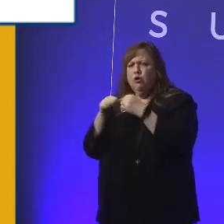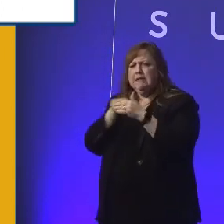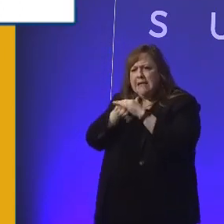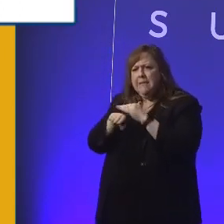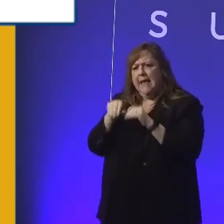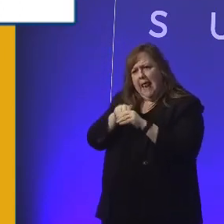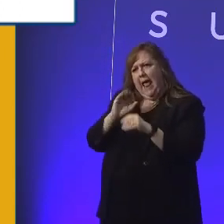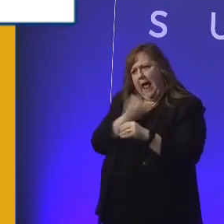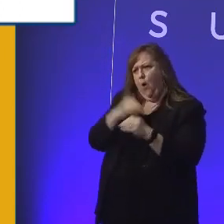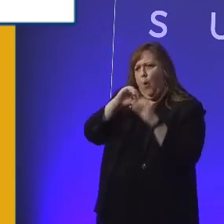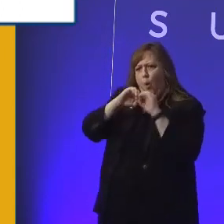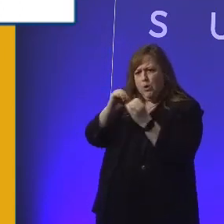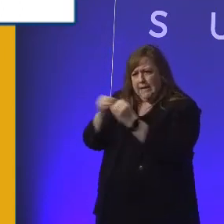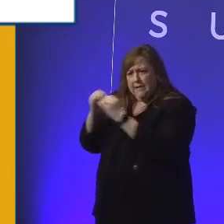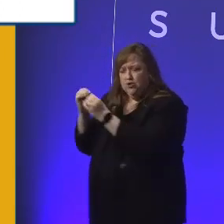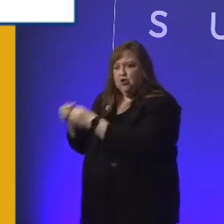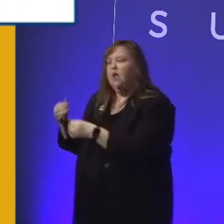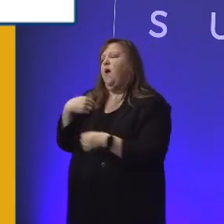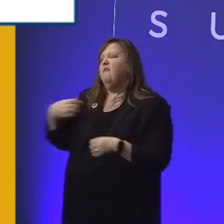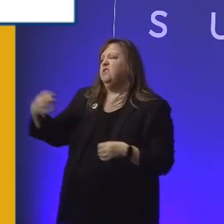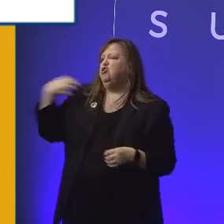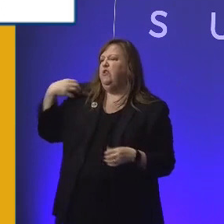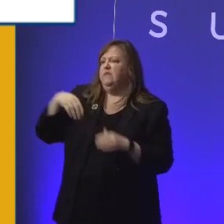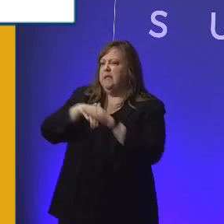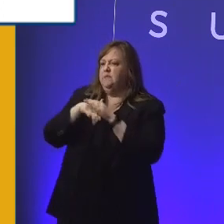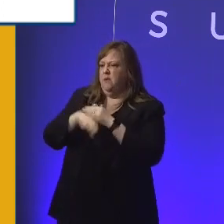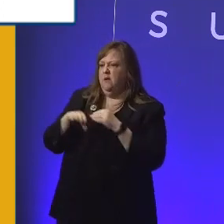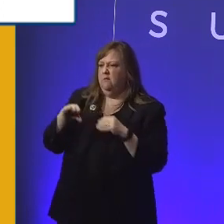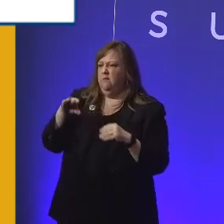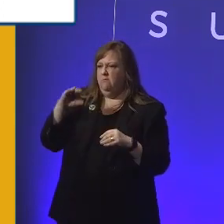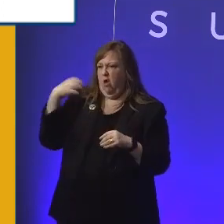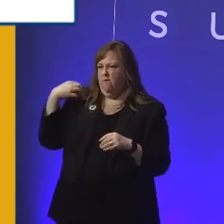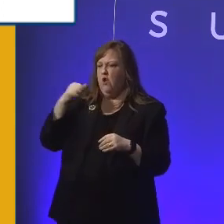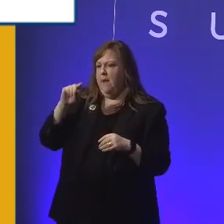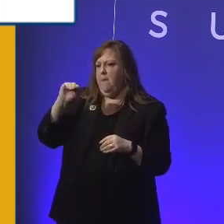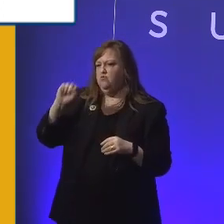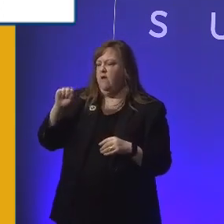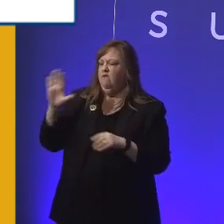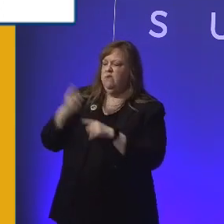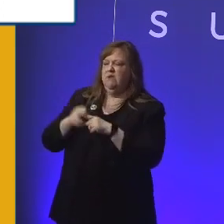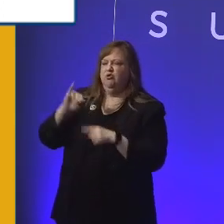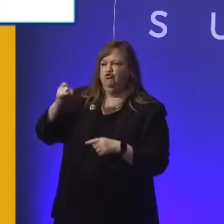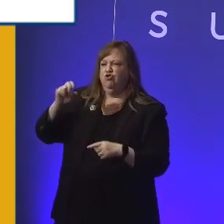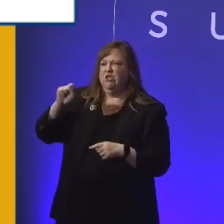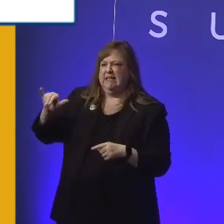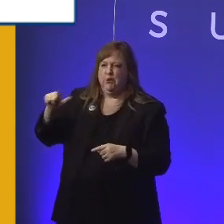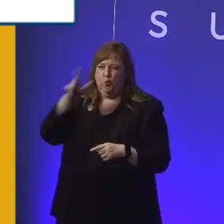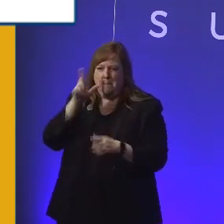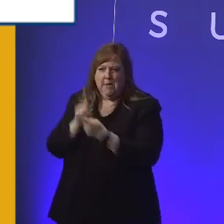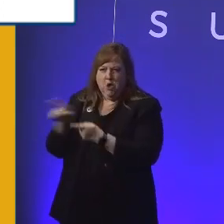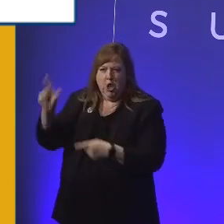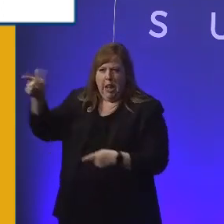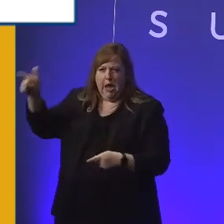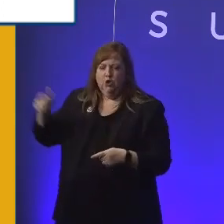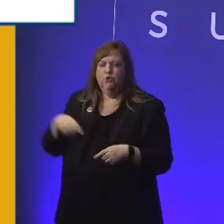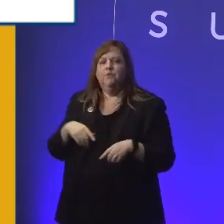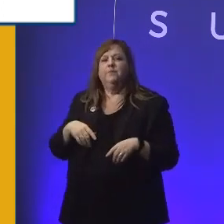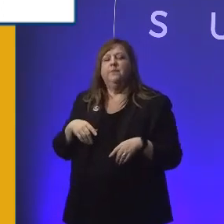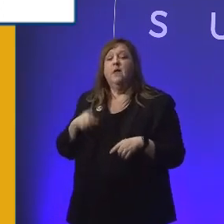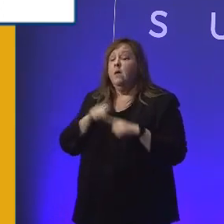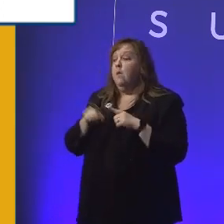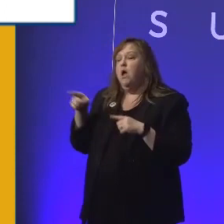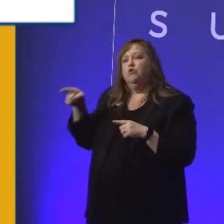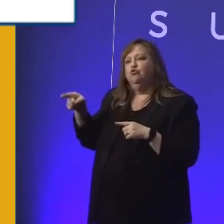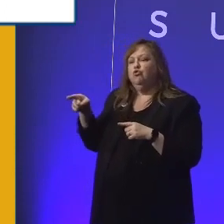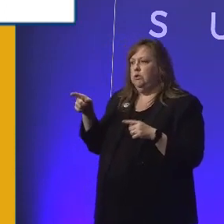organizations. So, we have a Chief Accessibility Officer at Microsoft, Jenny. You'll meet her later. But she essentially holds a mandate across every